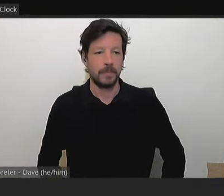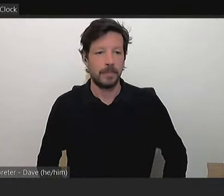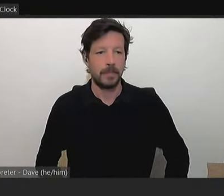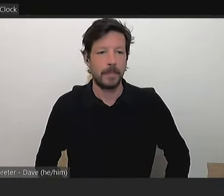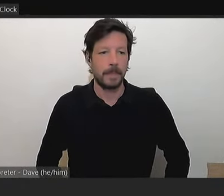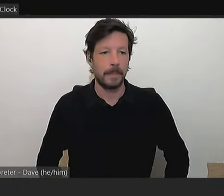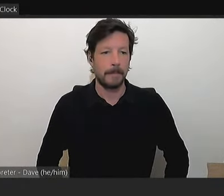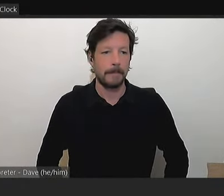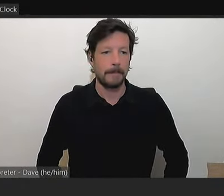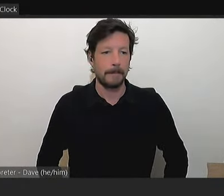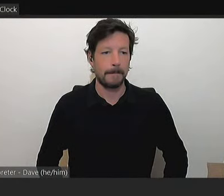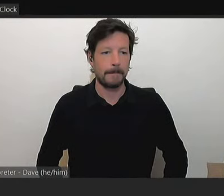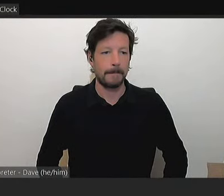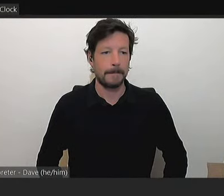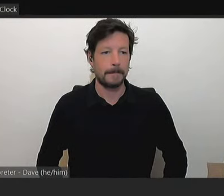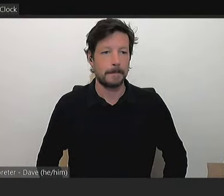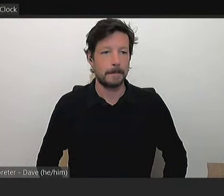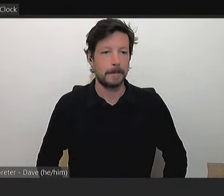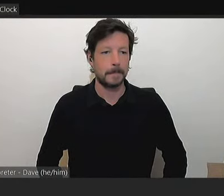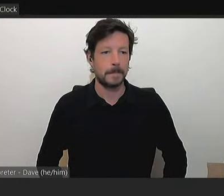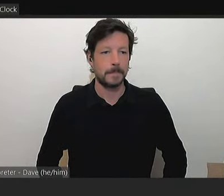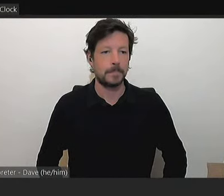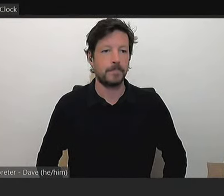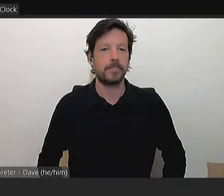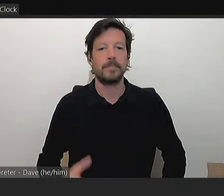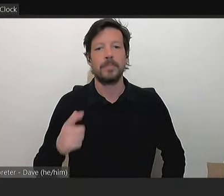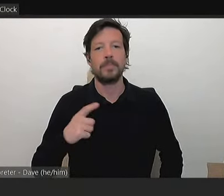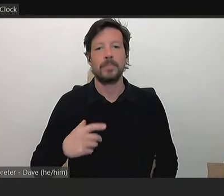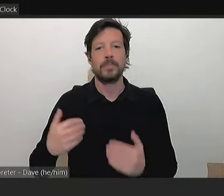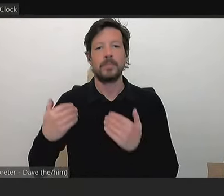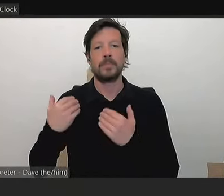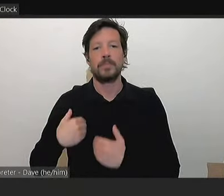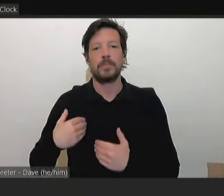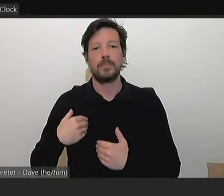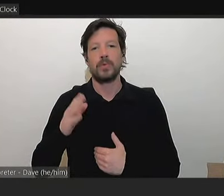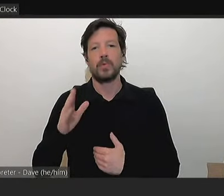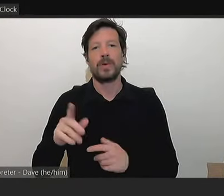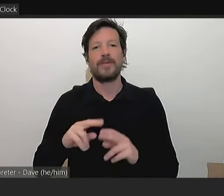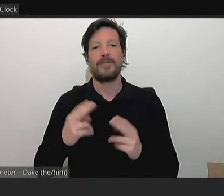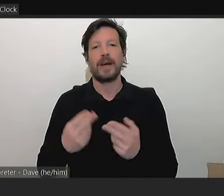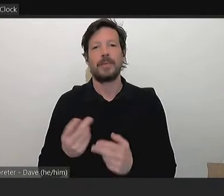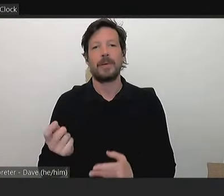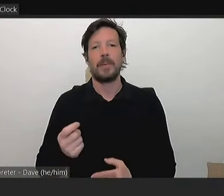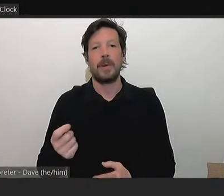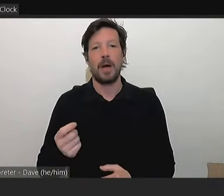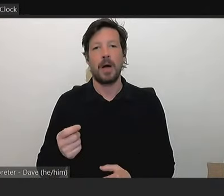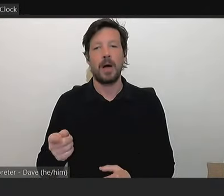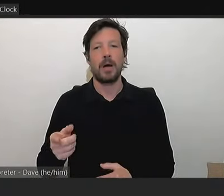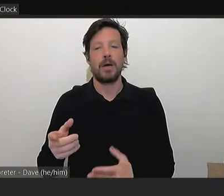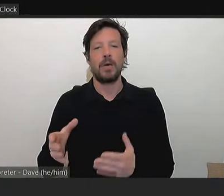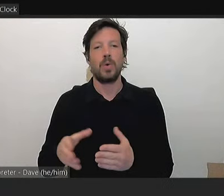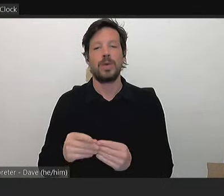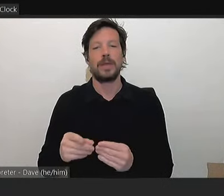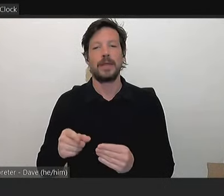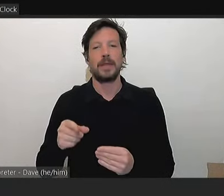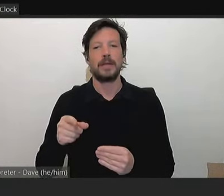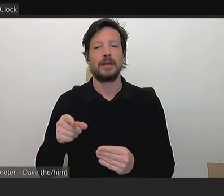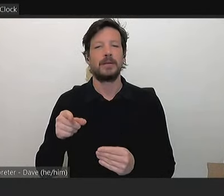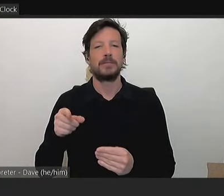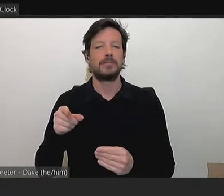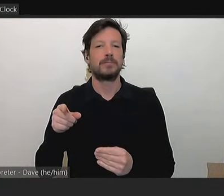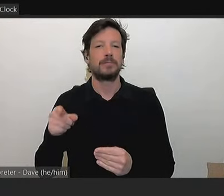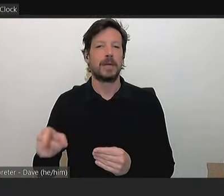Uh, the conflict of interest is, um, by way of residential amenity of direct family member and general conflict. No problem.